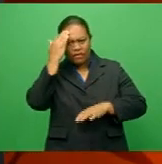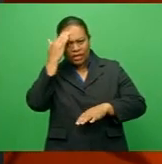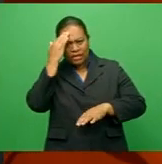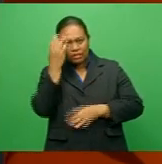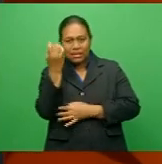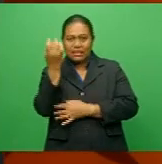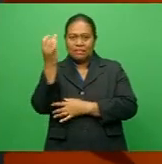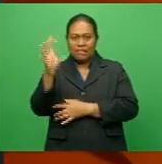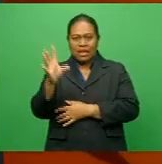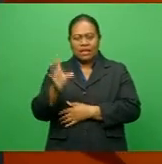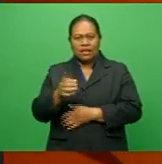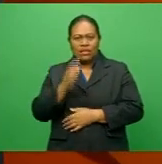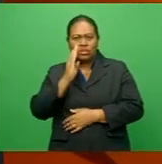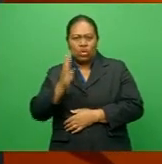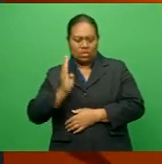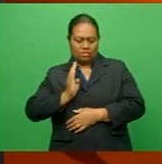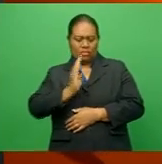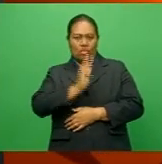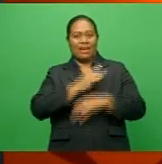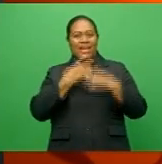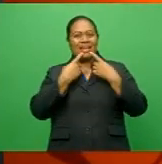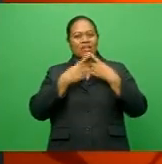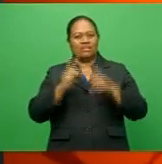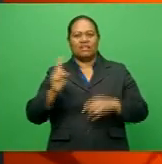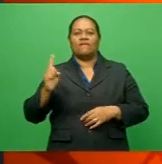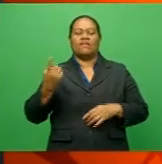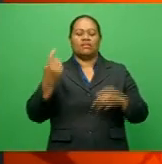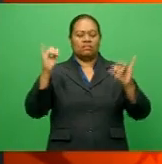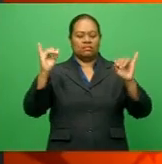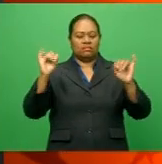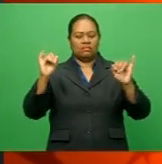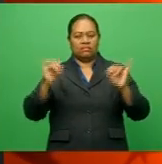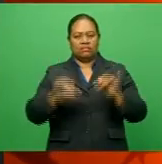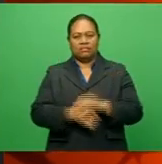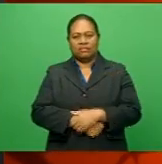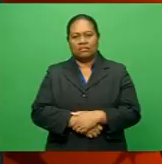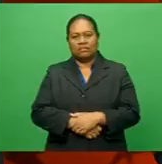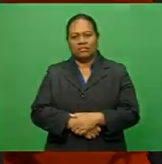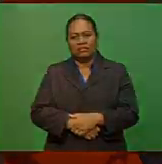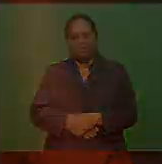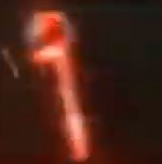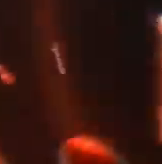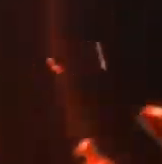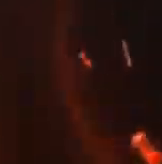Independent Oversight Board announces first cases. This and more coming up.